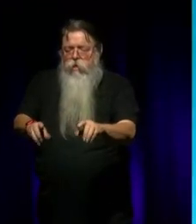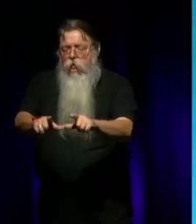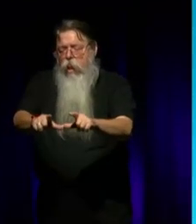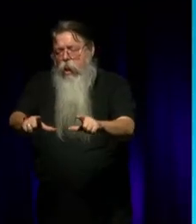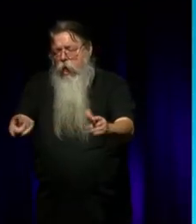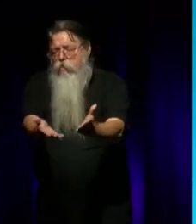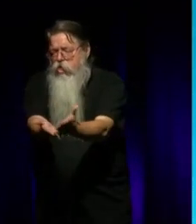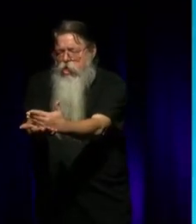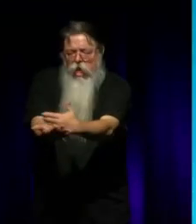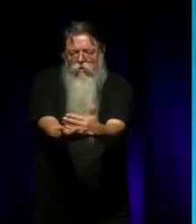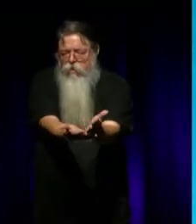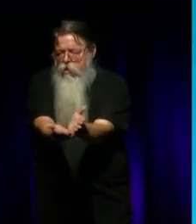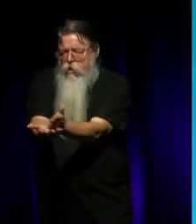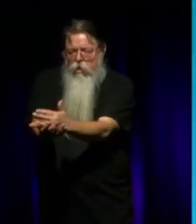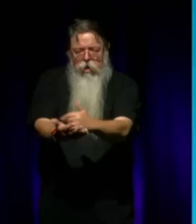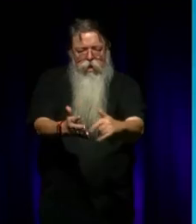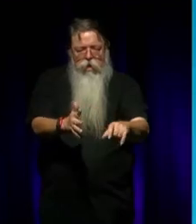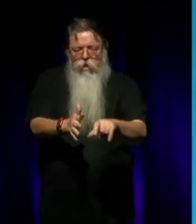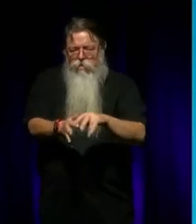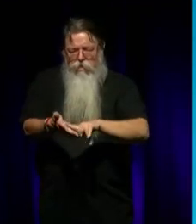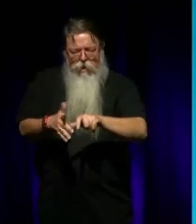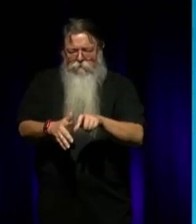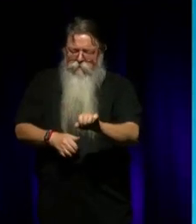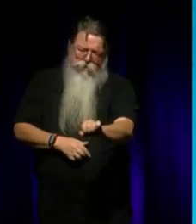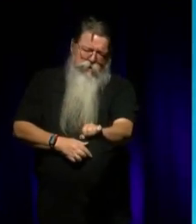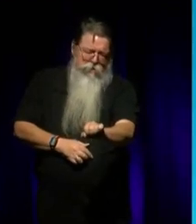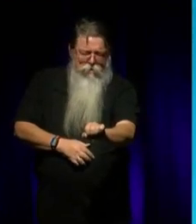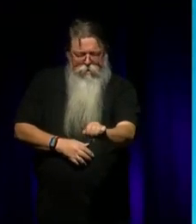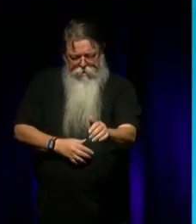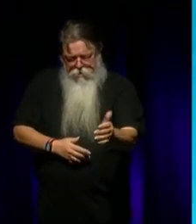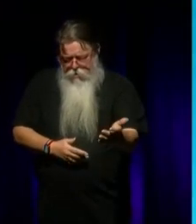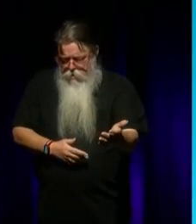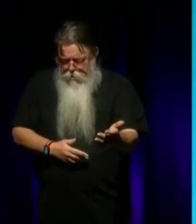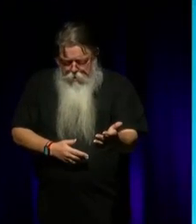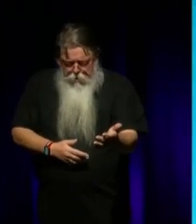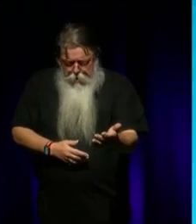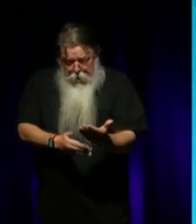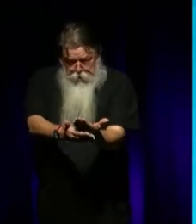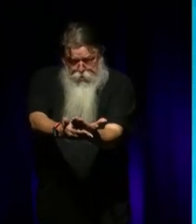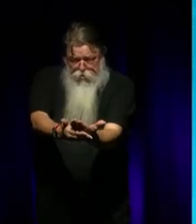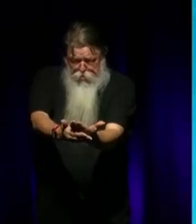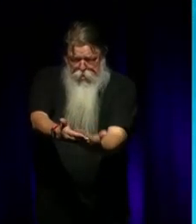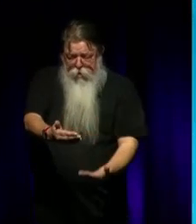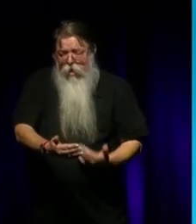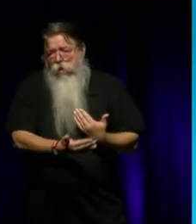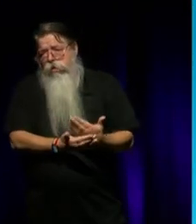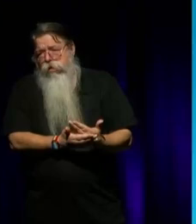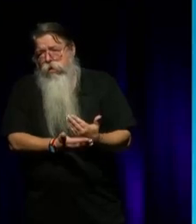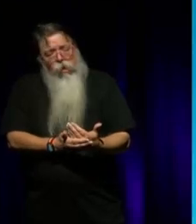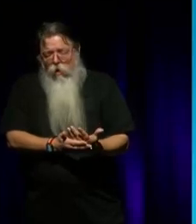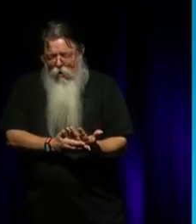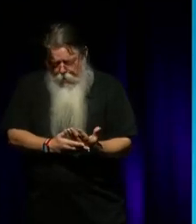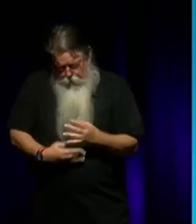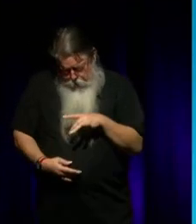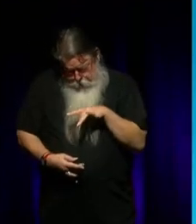David could really get inside the spirit of a story. He'd talk about the internal spirit.